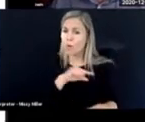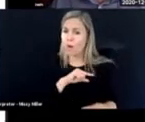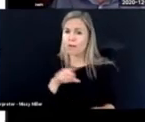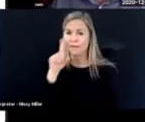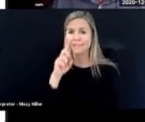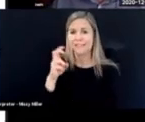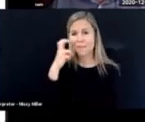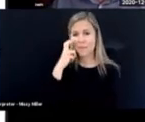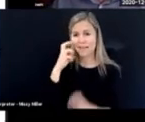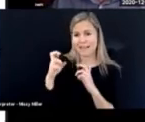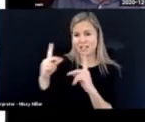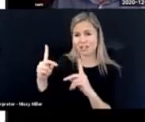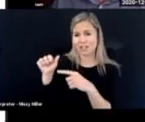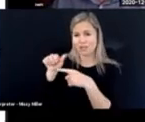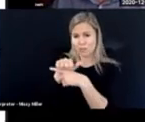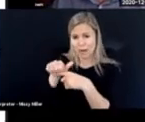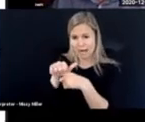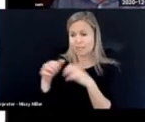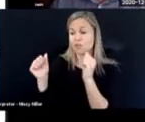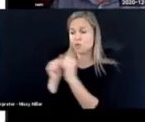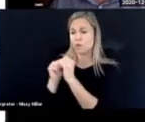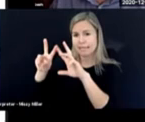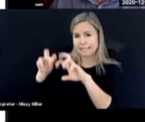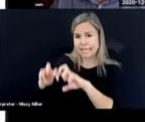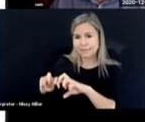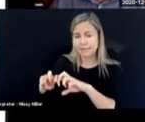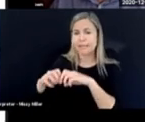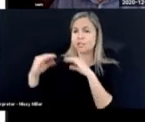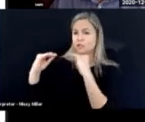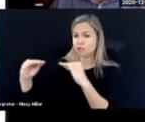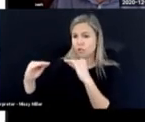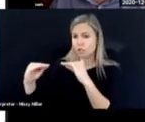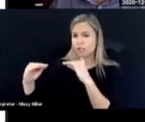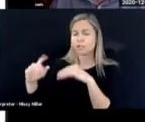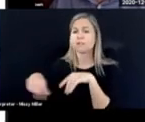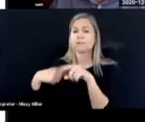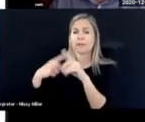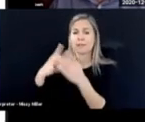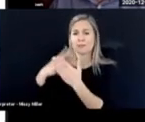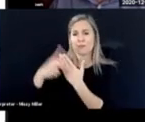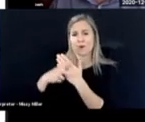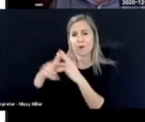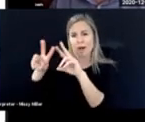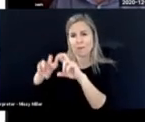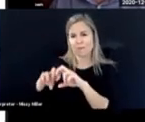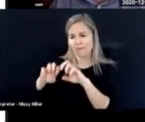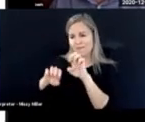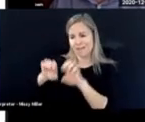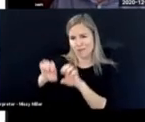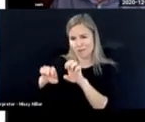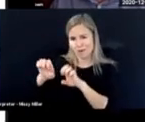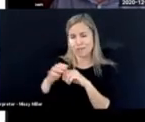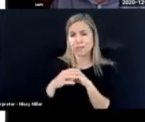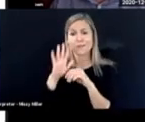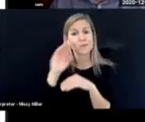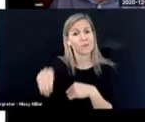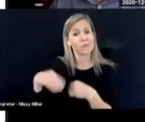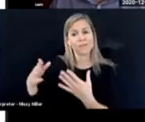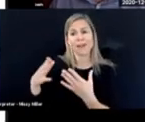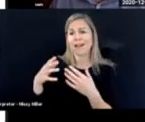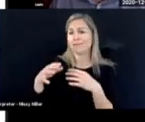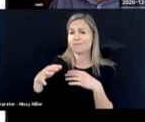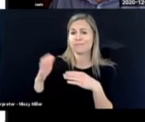quality deafblind educational practice in assessment, instruction, and program evaluation